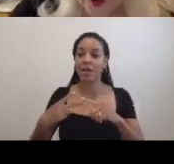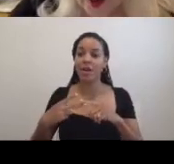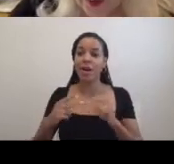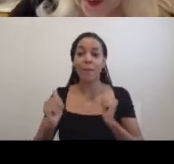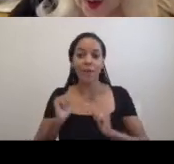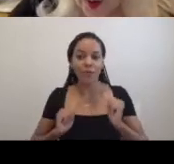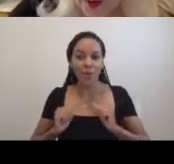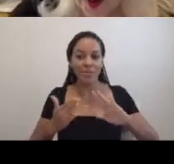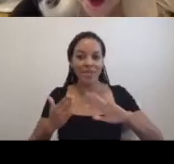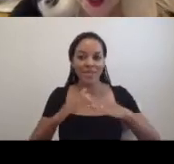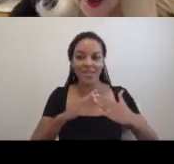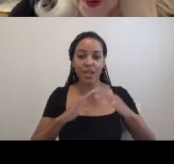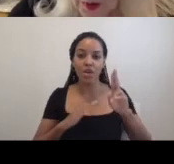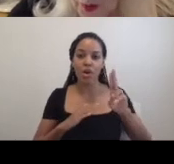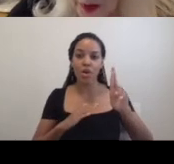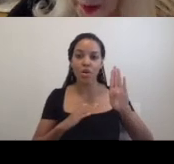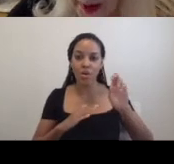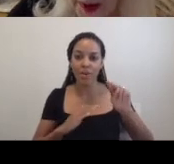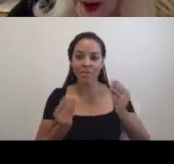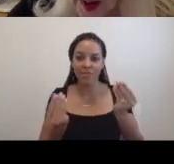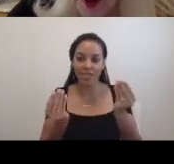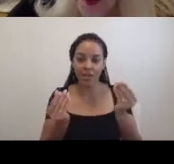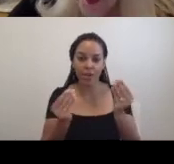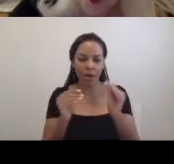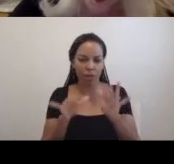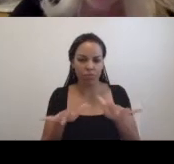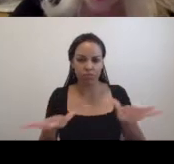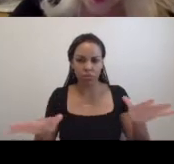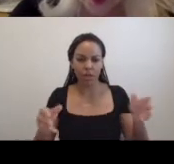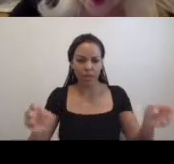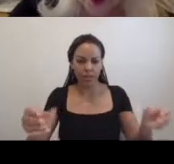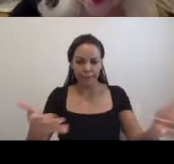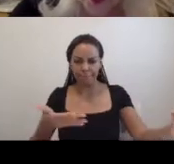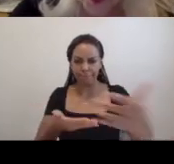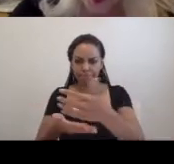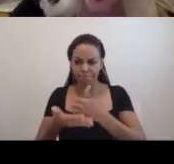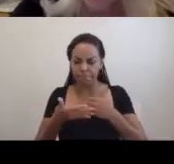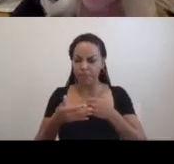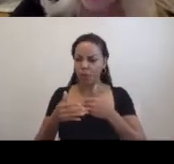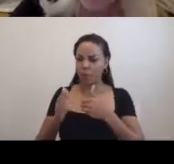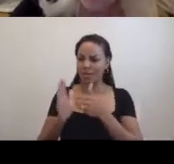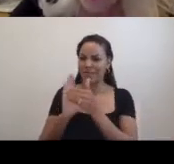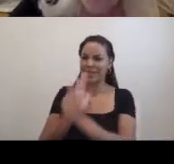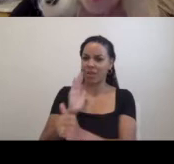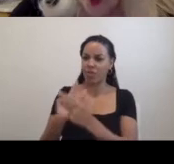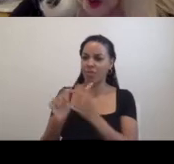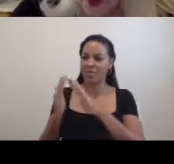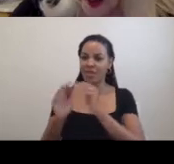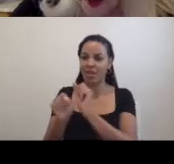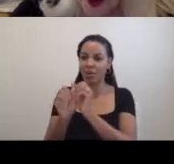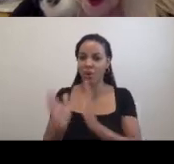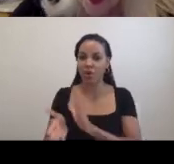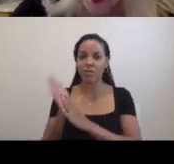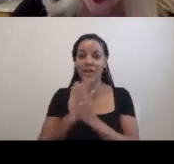material flows handled with immense skills by city workers turned into seven work